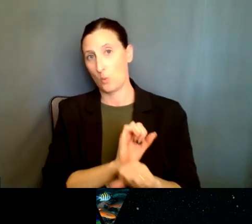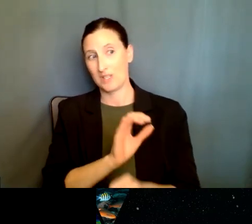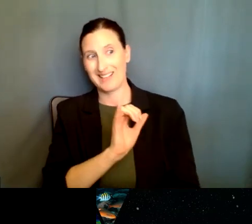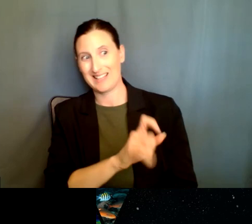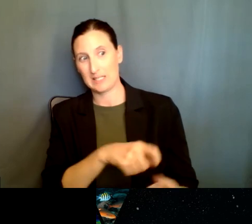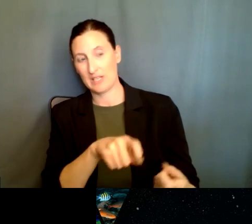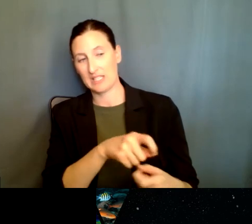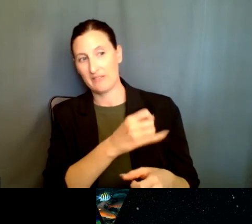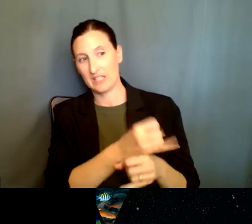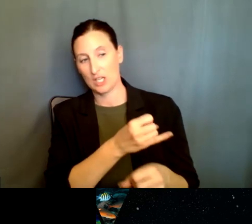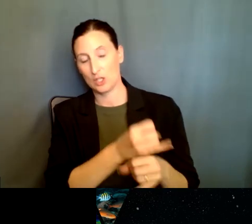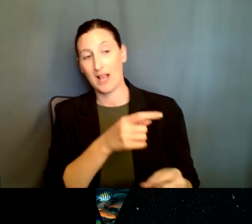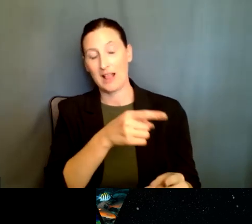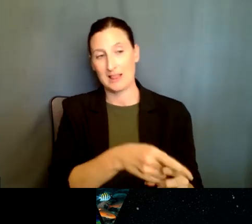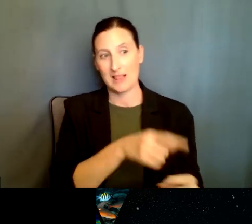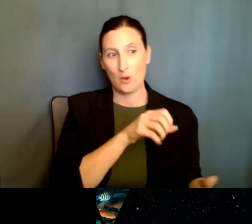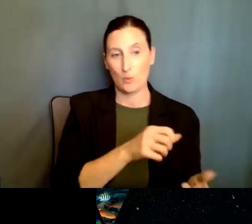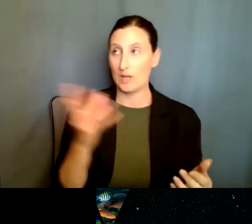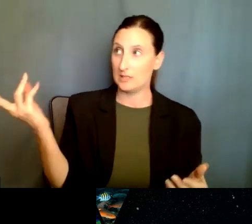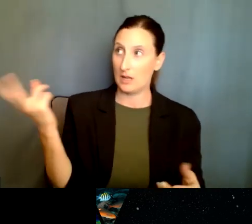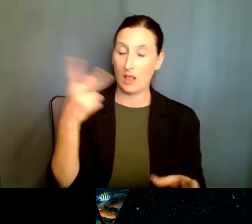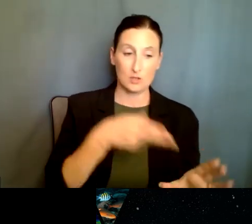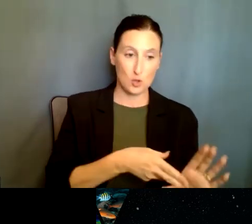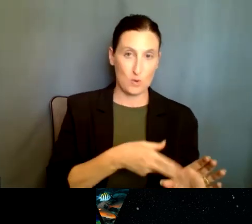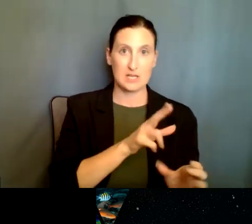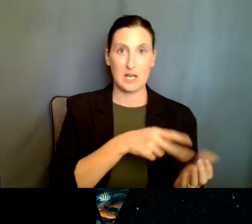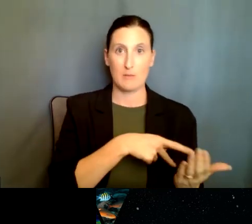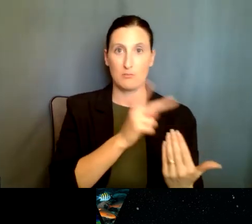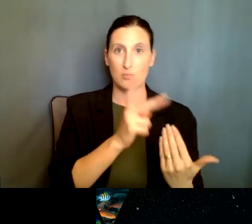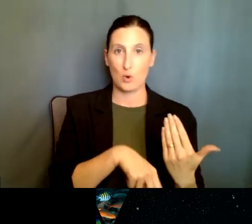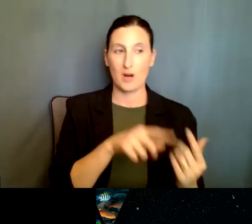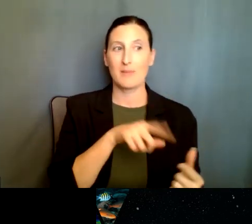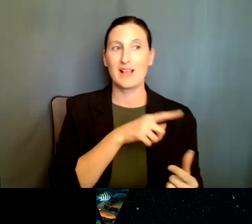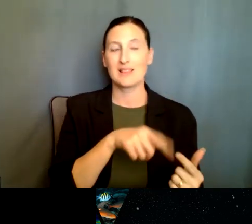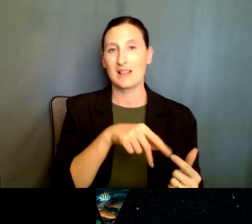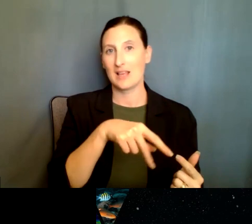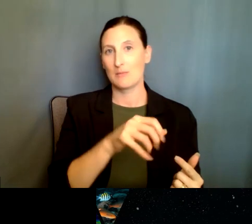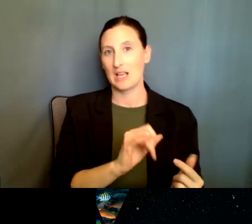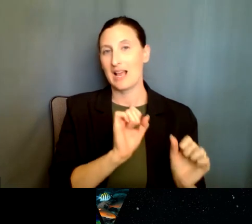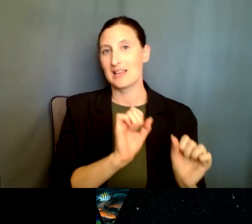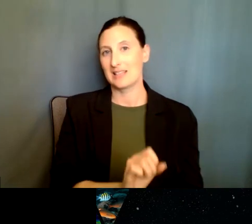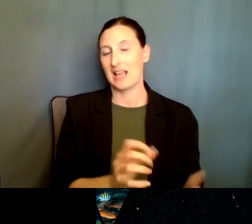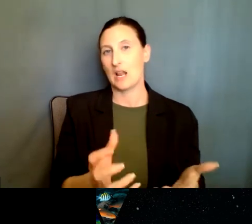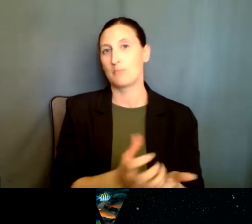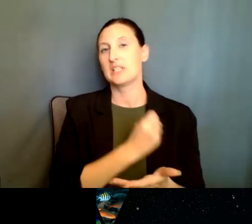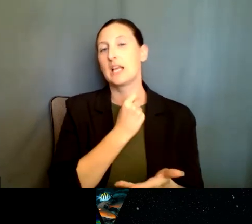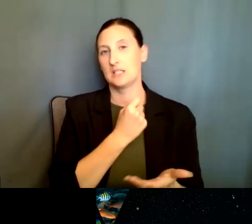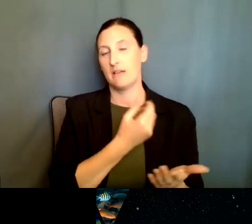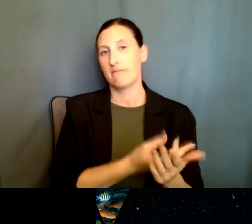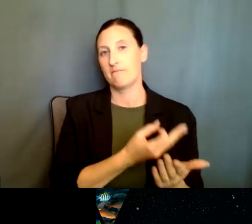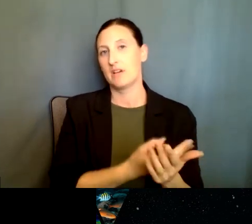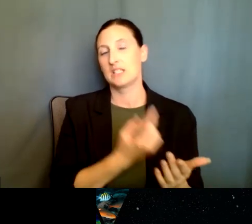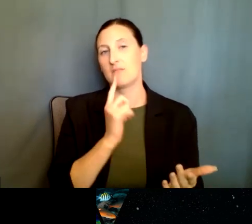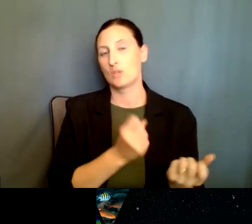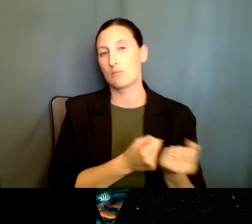US, they will get admitted in that graduate program. Um, and then the, the PI can obtain NSF funding that to support that particular